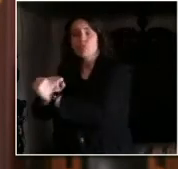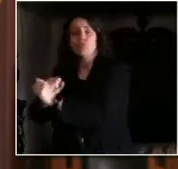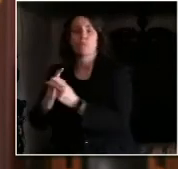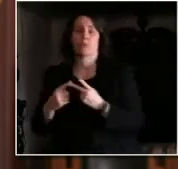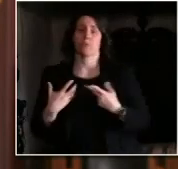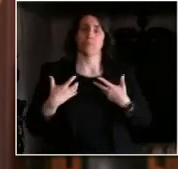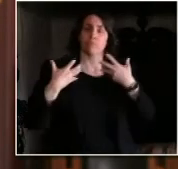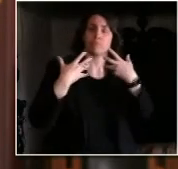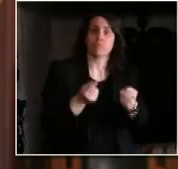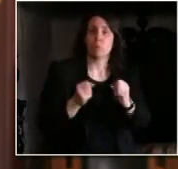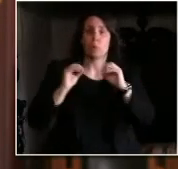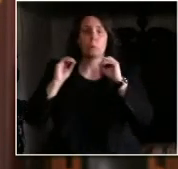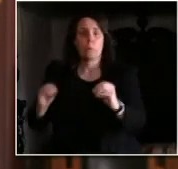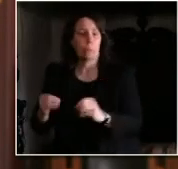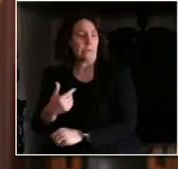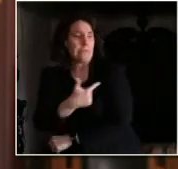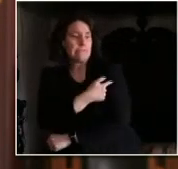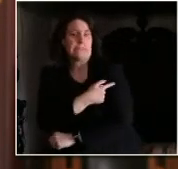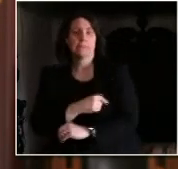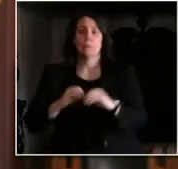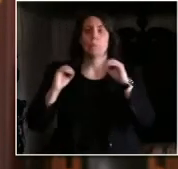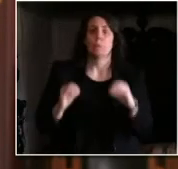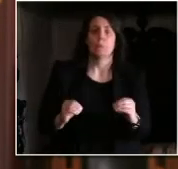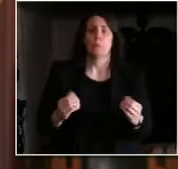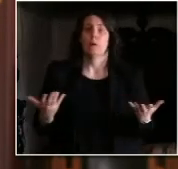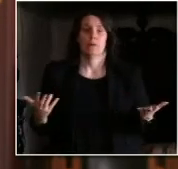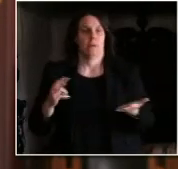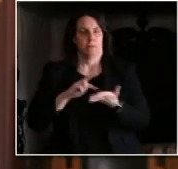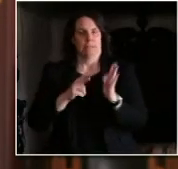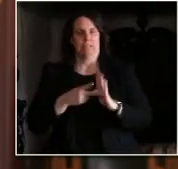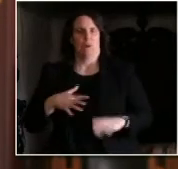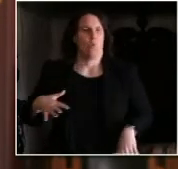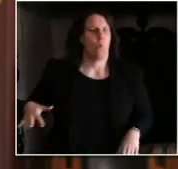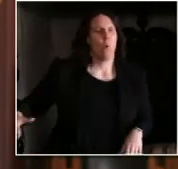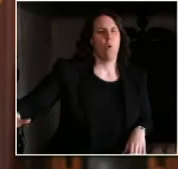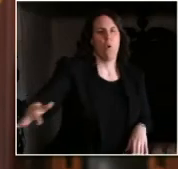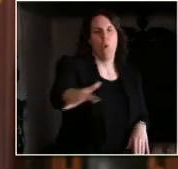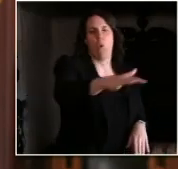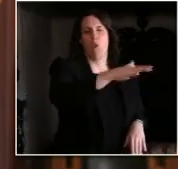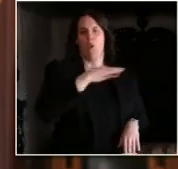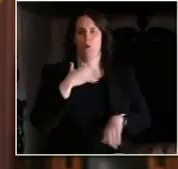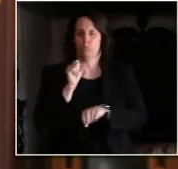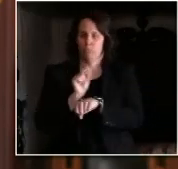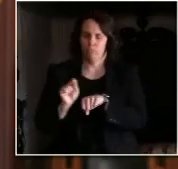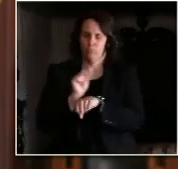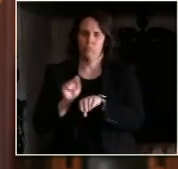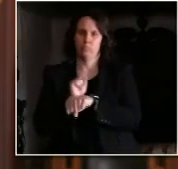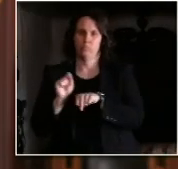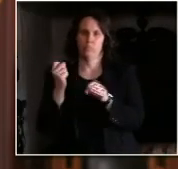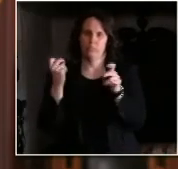together to stop transmission and slow the spread. And we do that by staying safer at home.